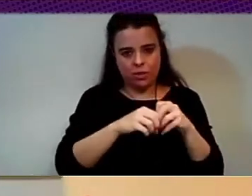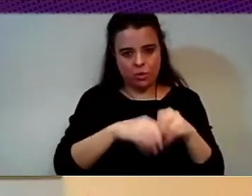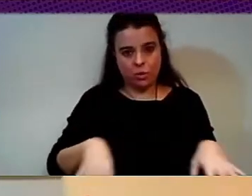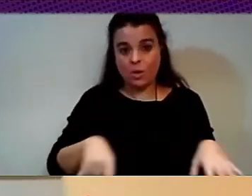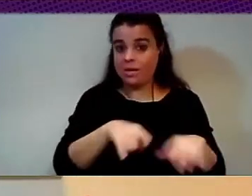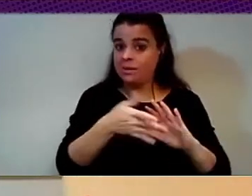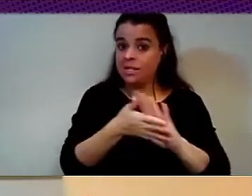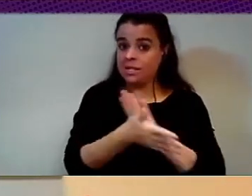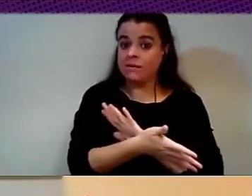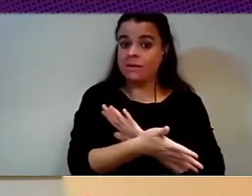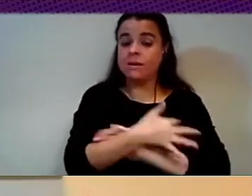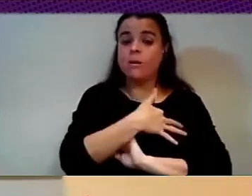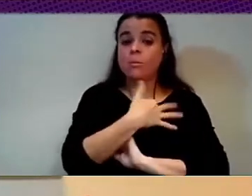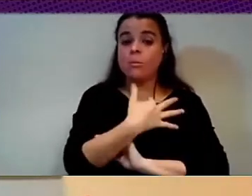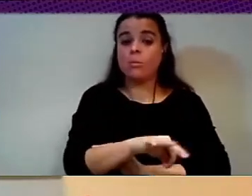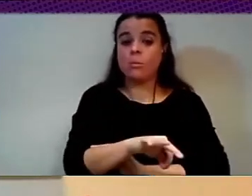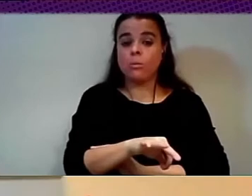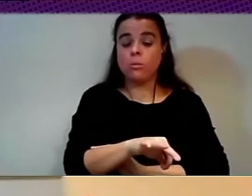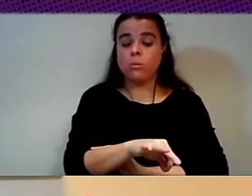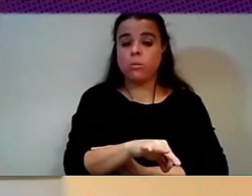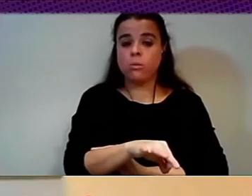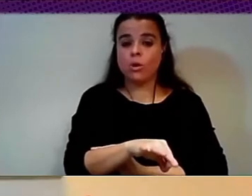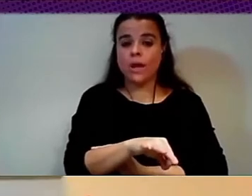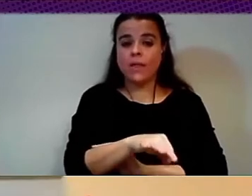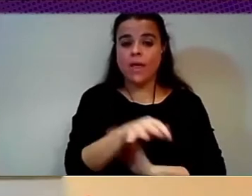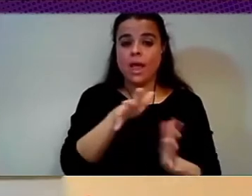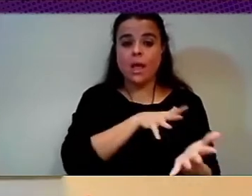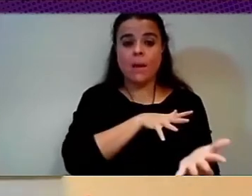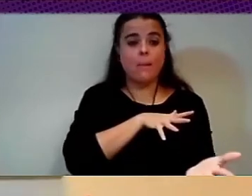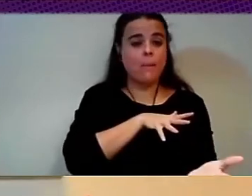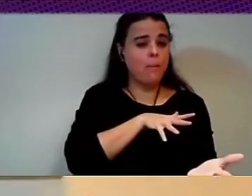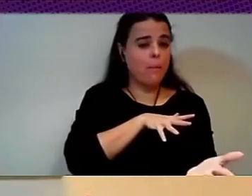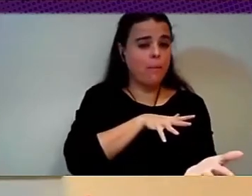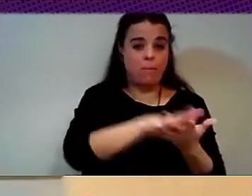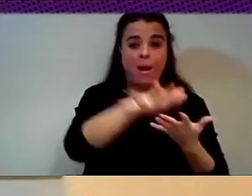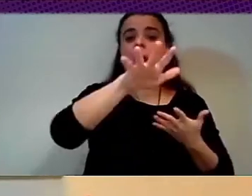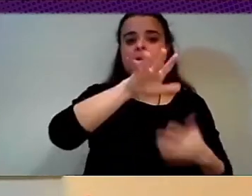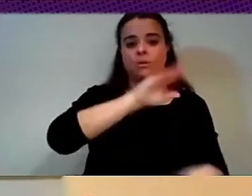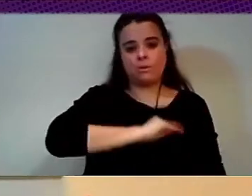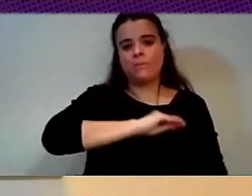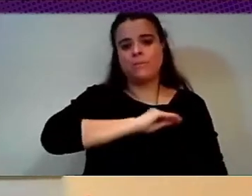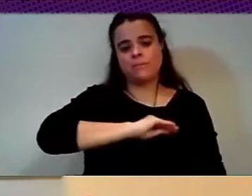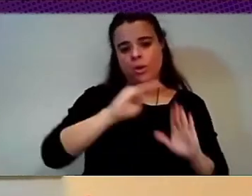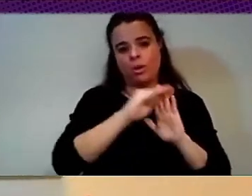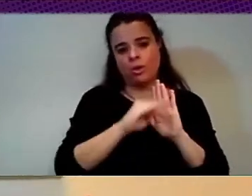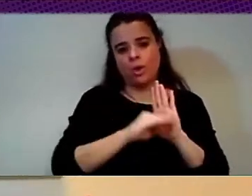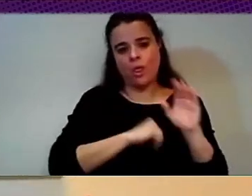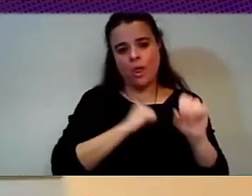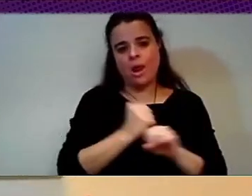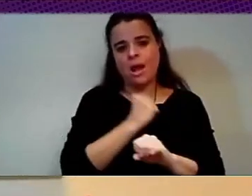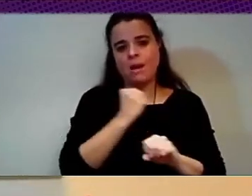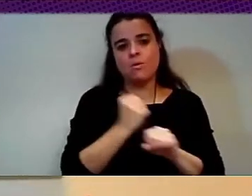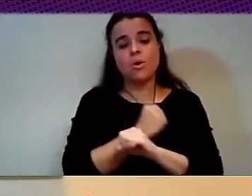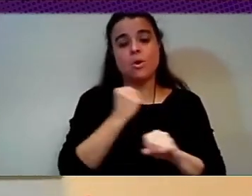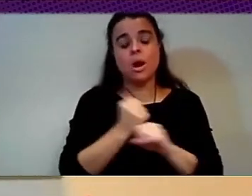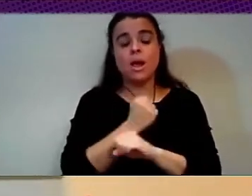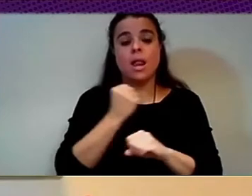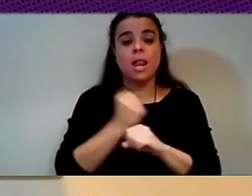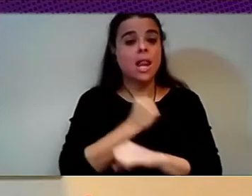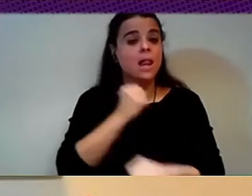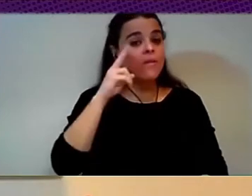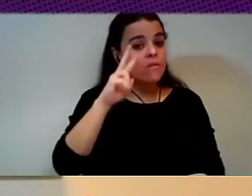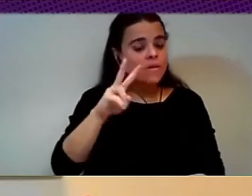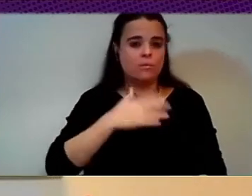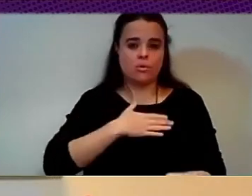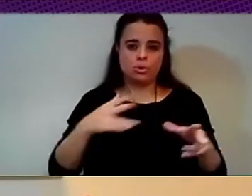the dignity of work that we have to preserve. I mean, we see this in our society with the gig economy. I mean, how much we have to fight